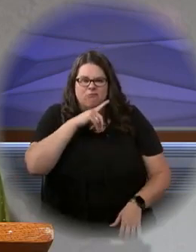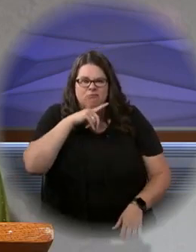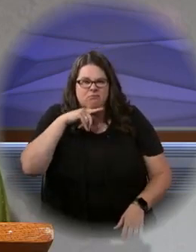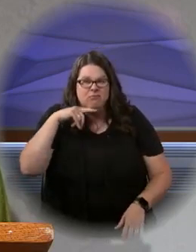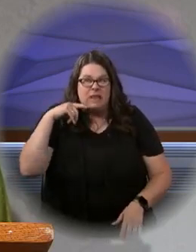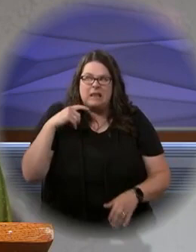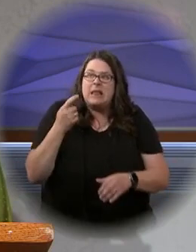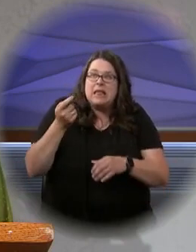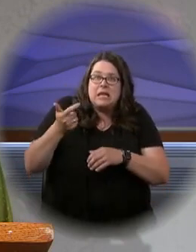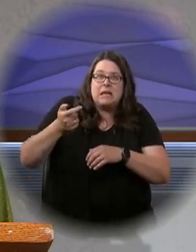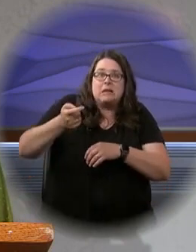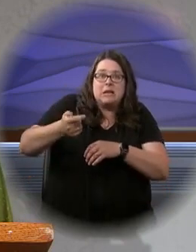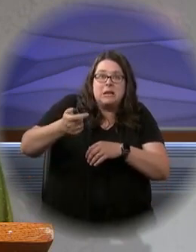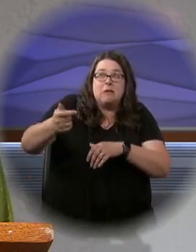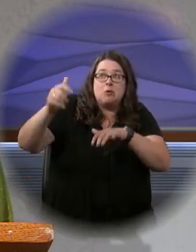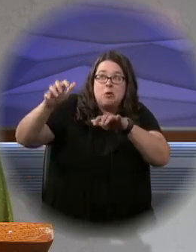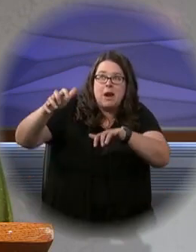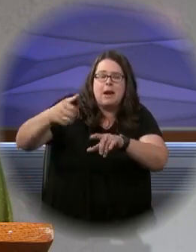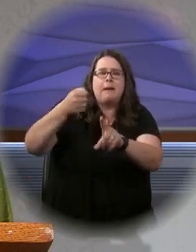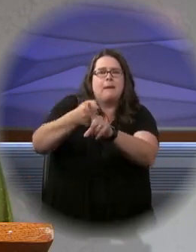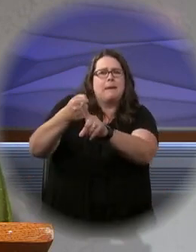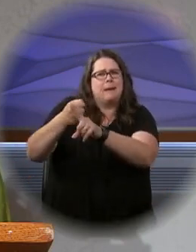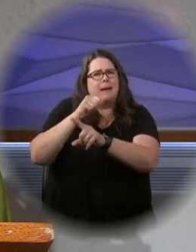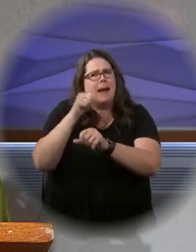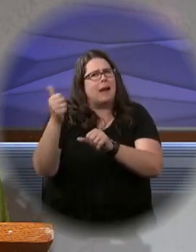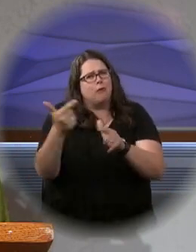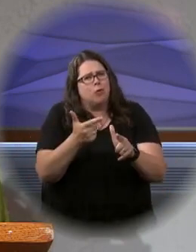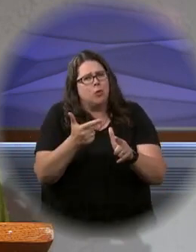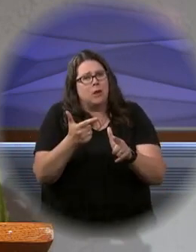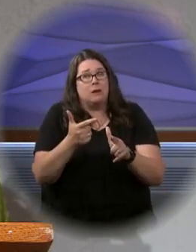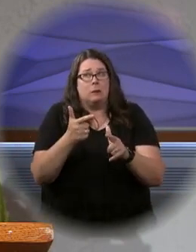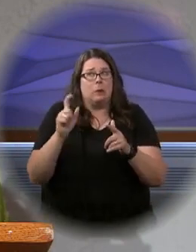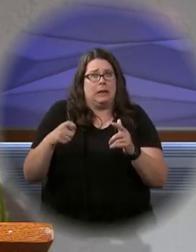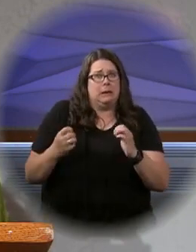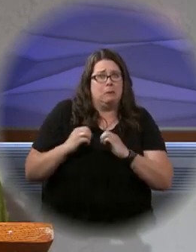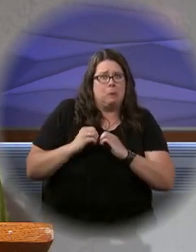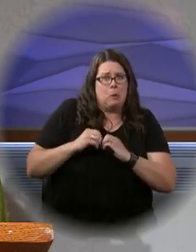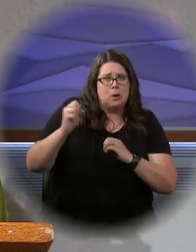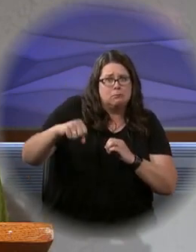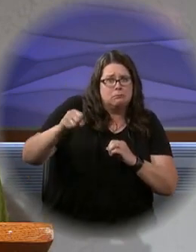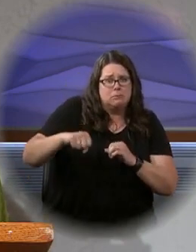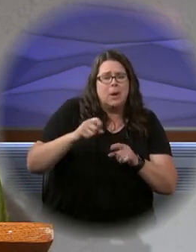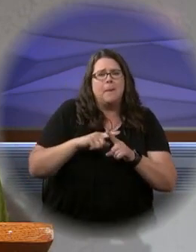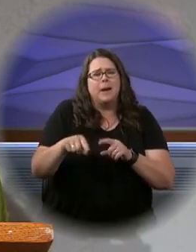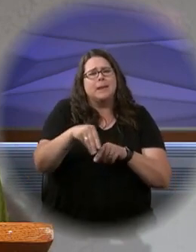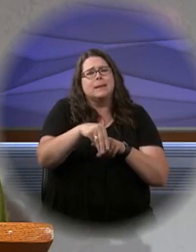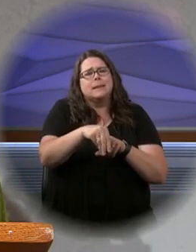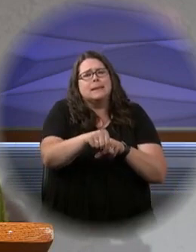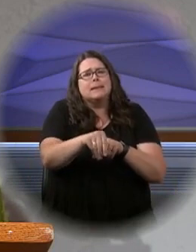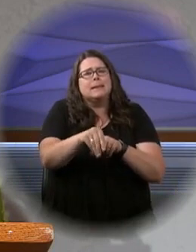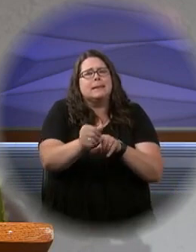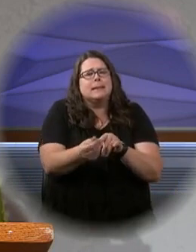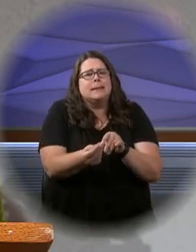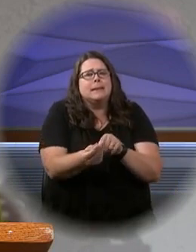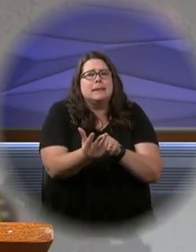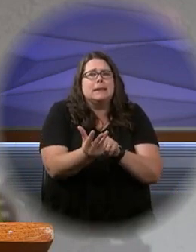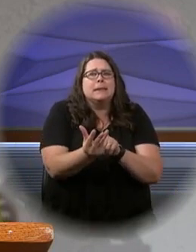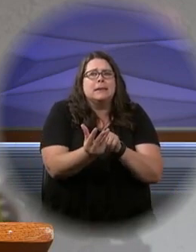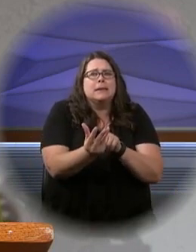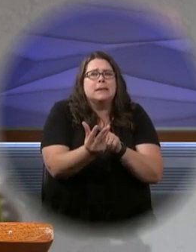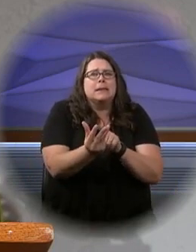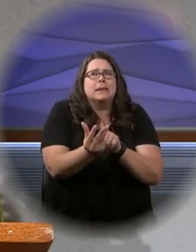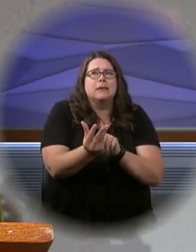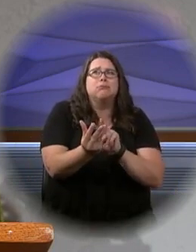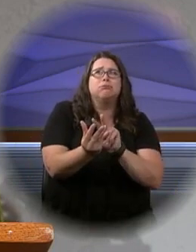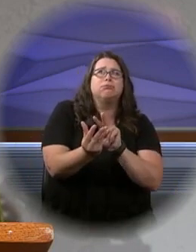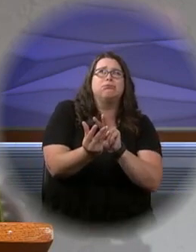the rain that lots have gotten. Not everybody, not as much as we need, but the seeds are just, I'm sure, where they have an